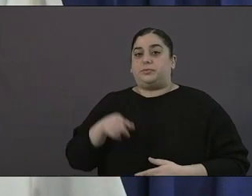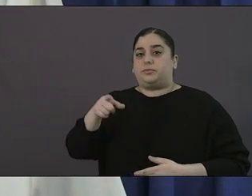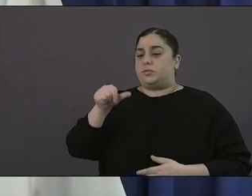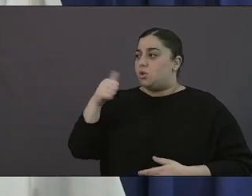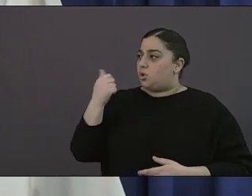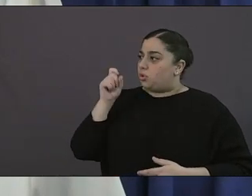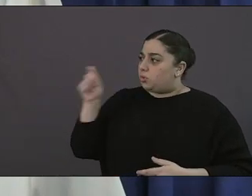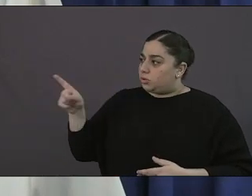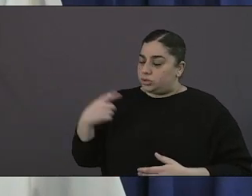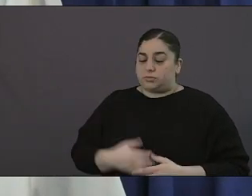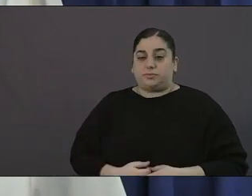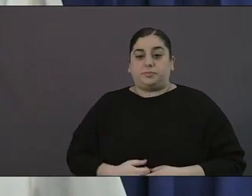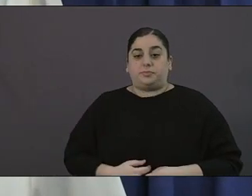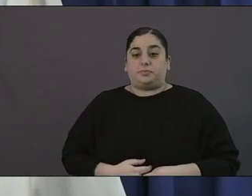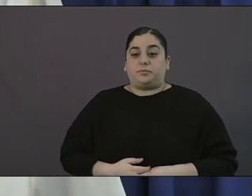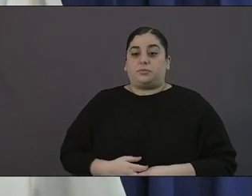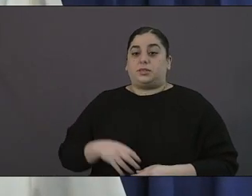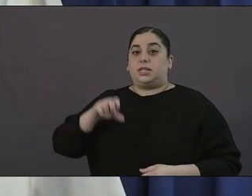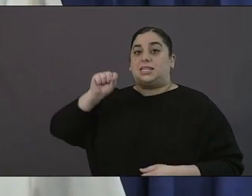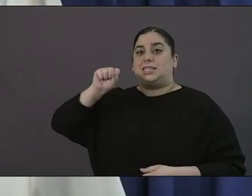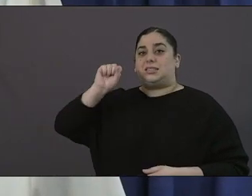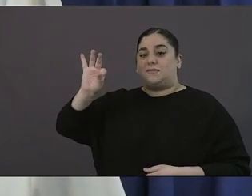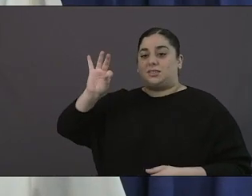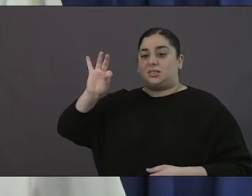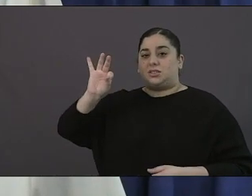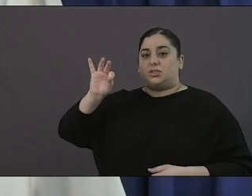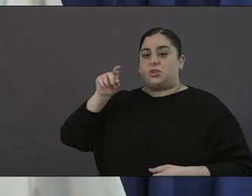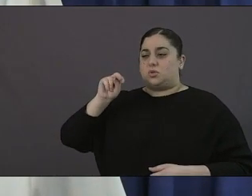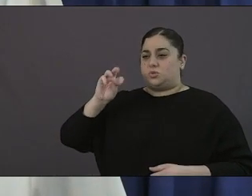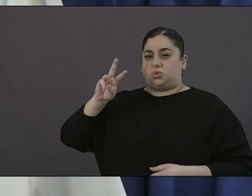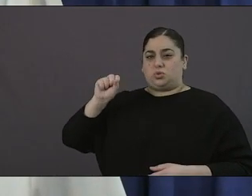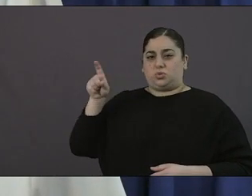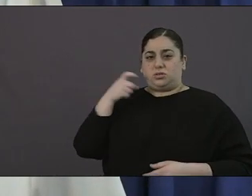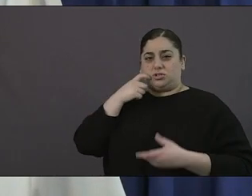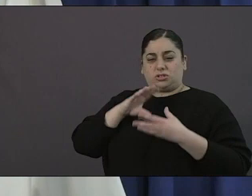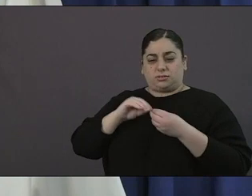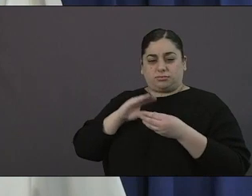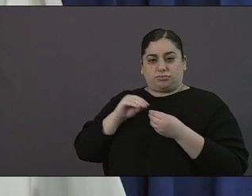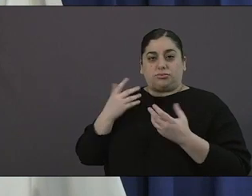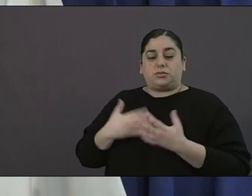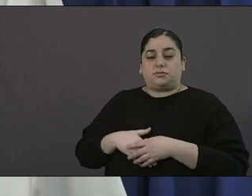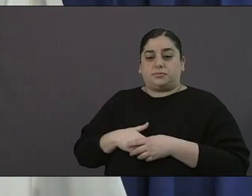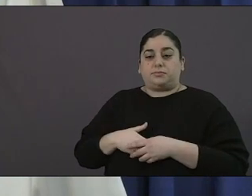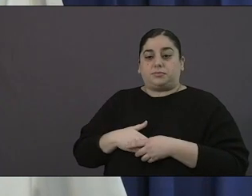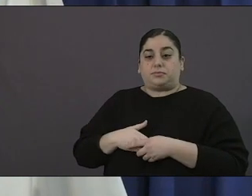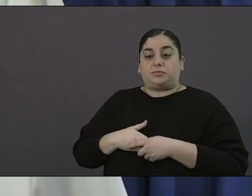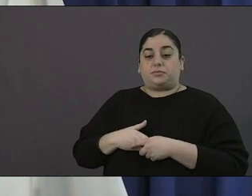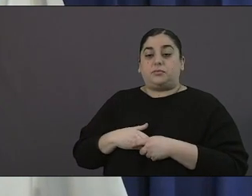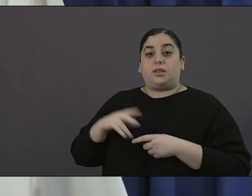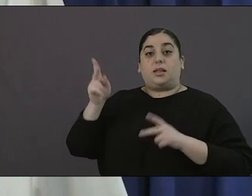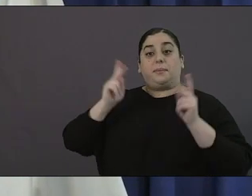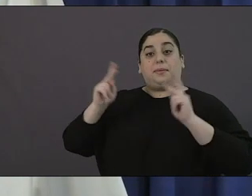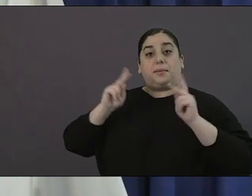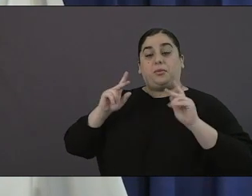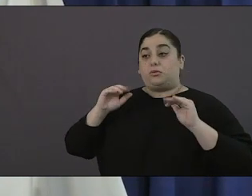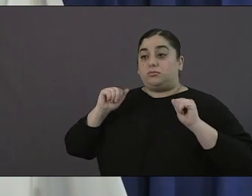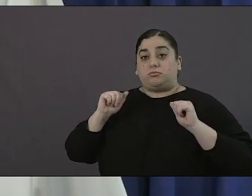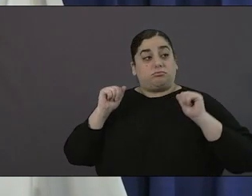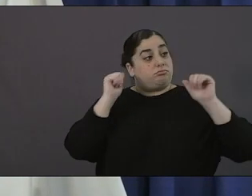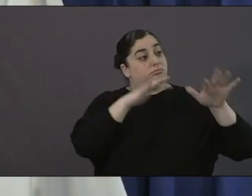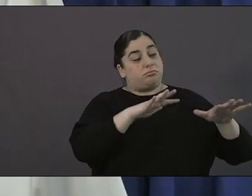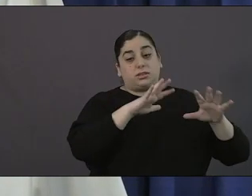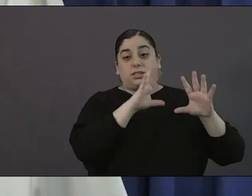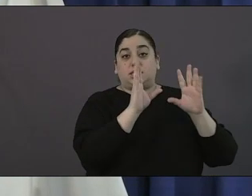about how uh just people being at the convention center obviously uh the